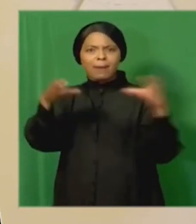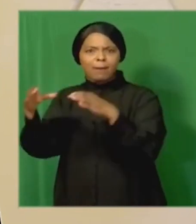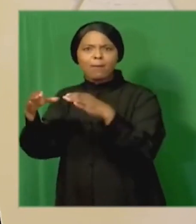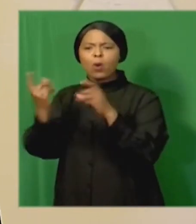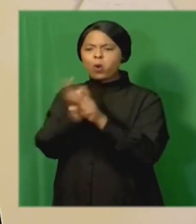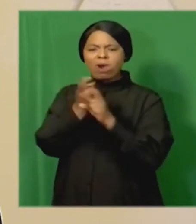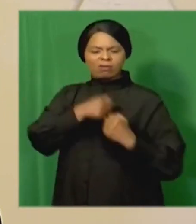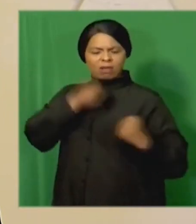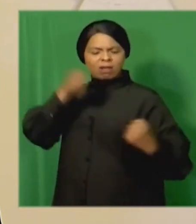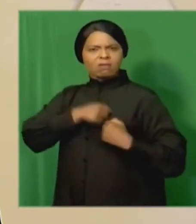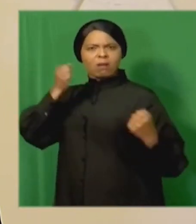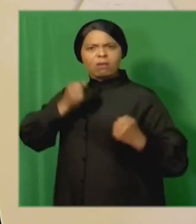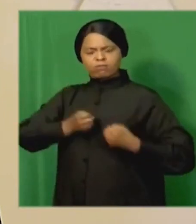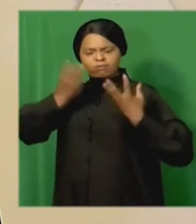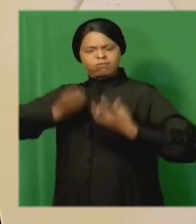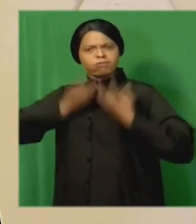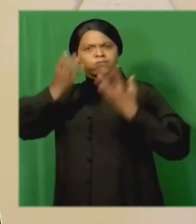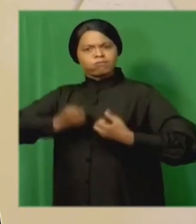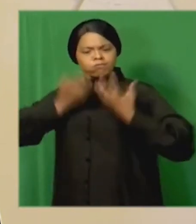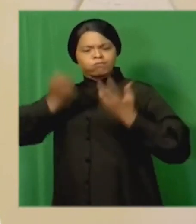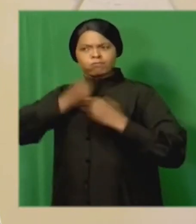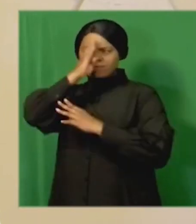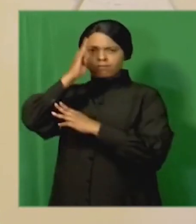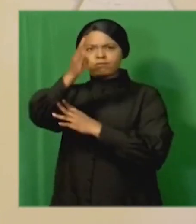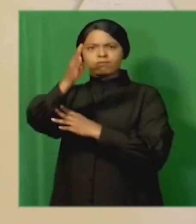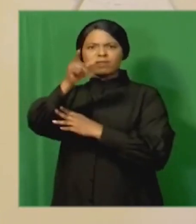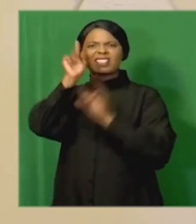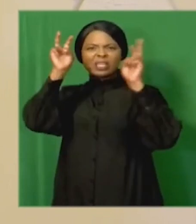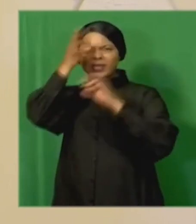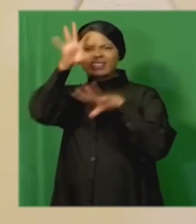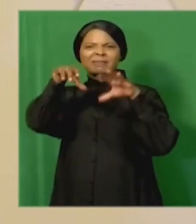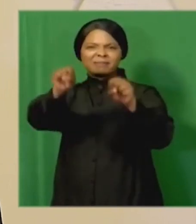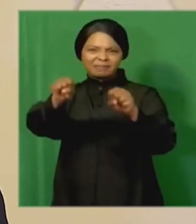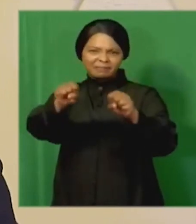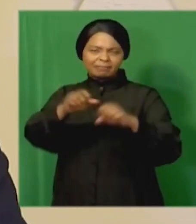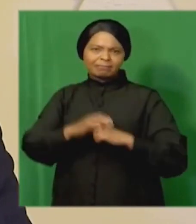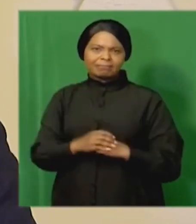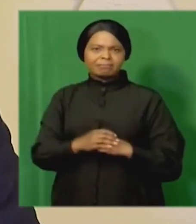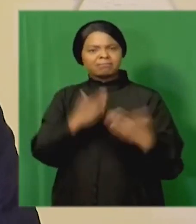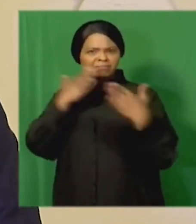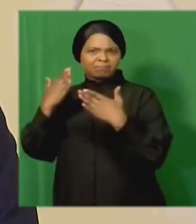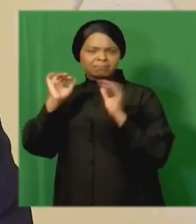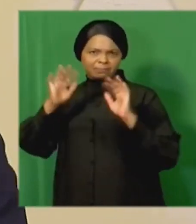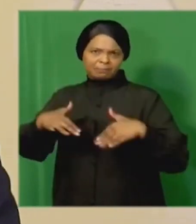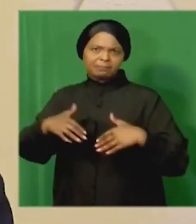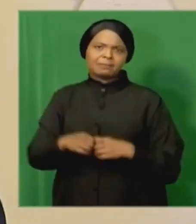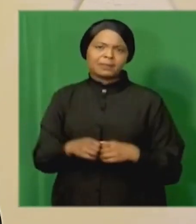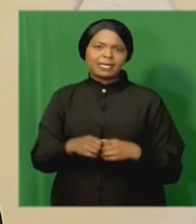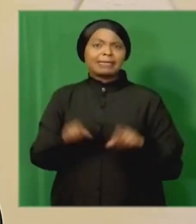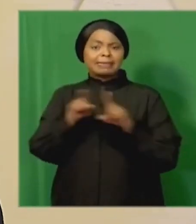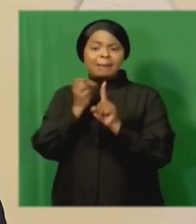uncovered spoke out against and resisted State Capture. Given the impact